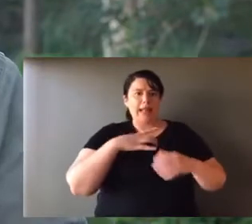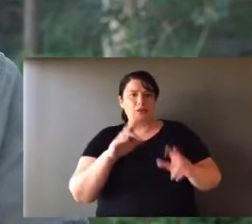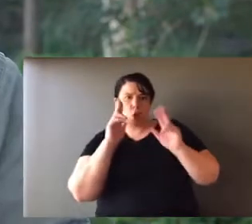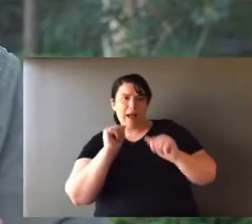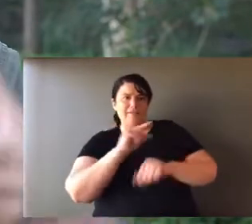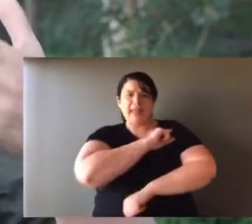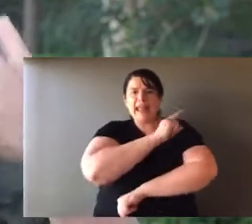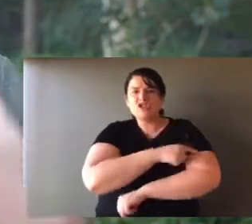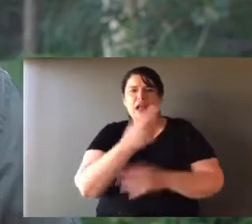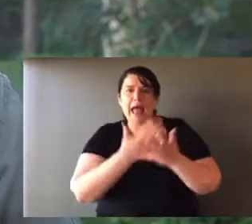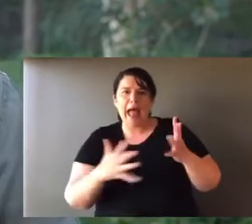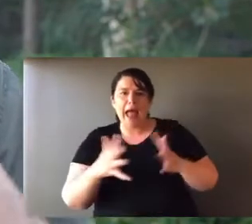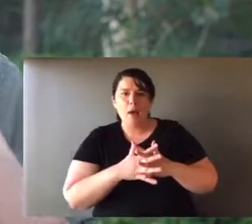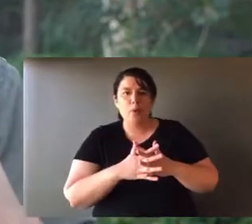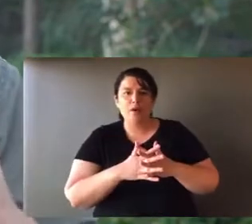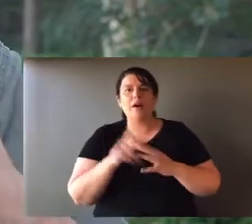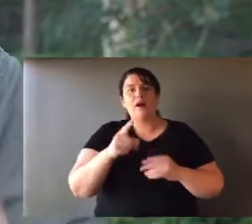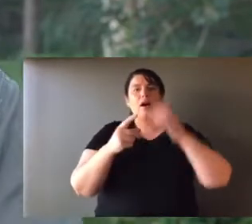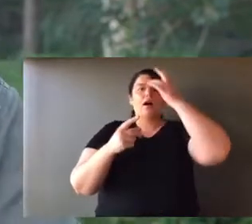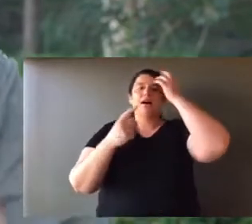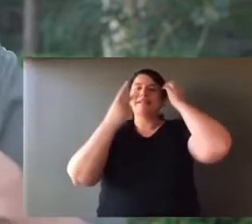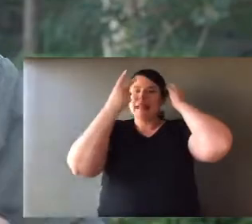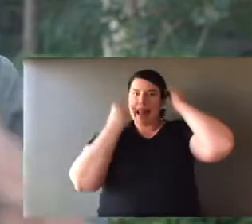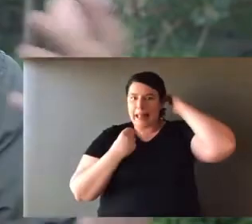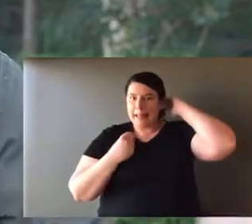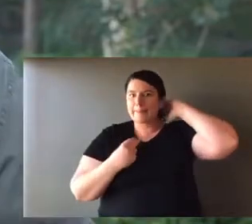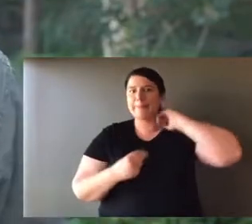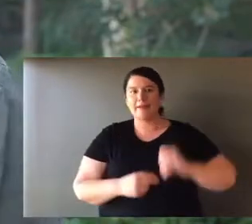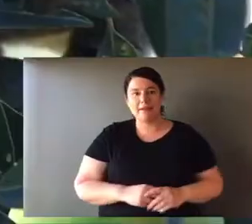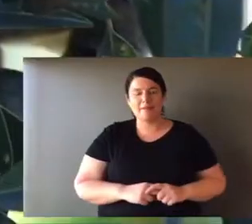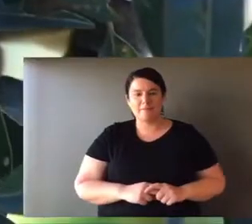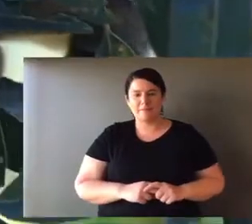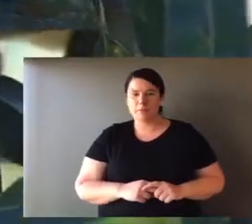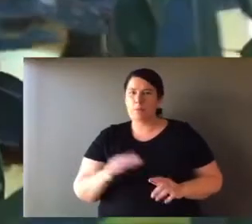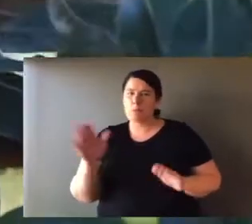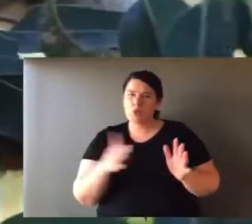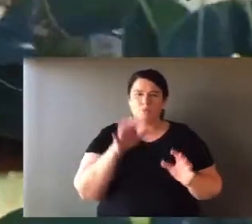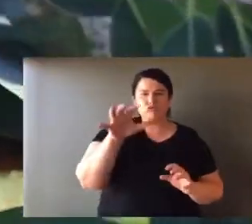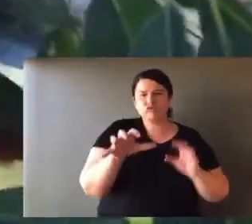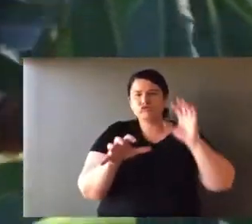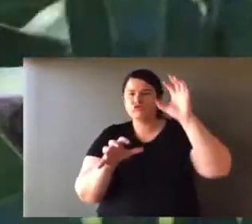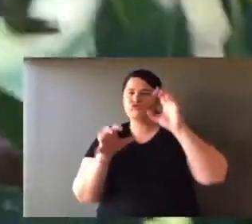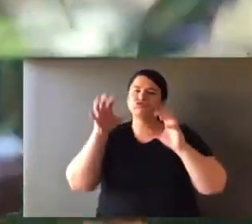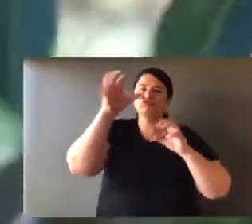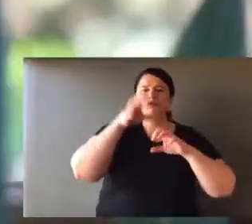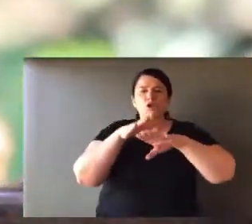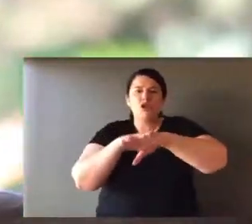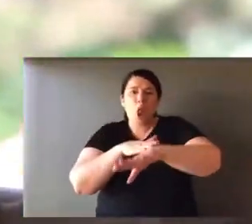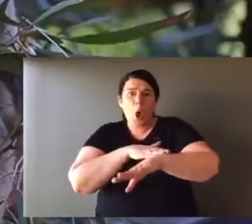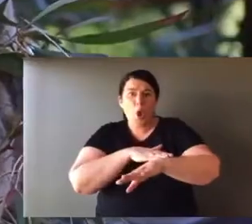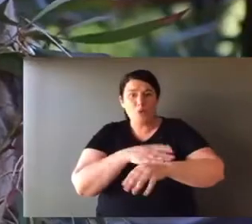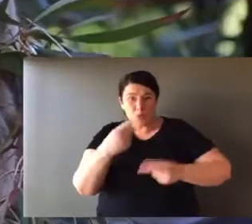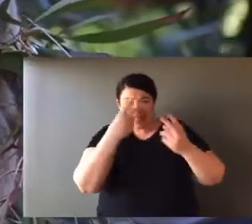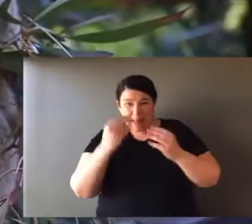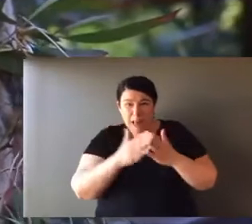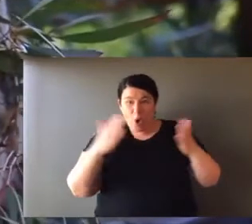energy, the koala has to conserve its energy. How do you do that? You sleep. You move very